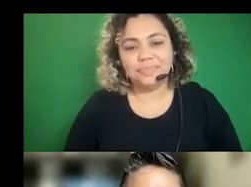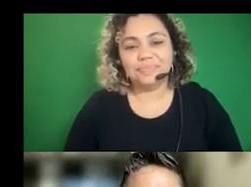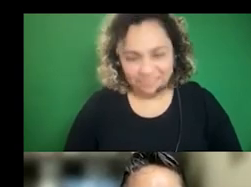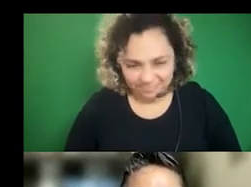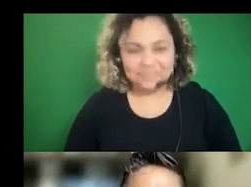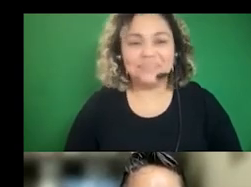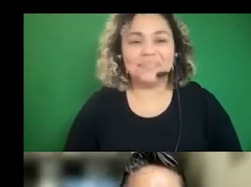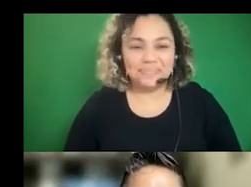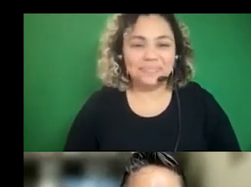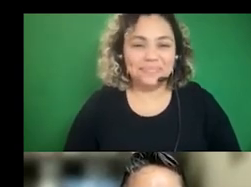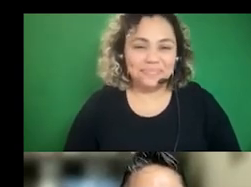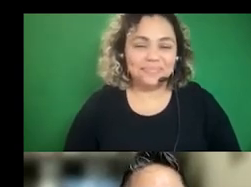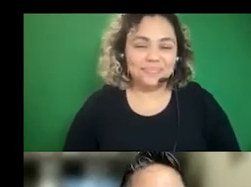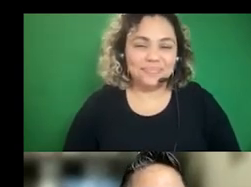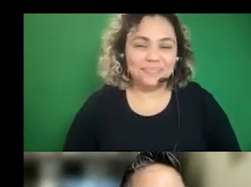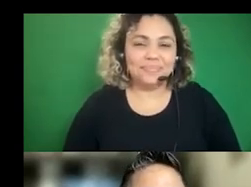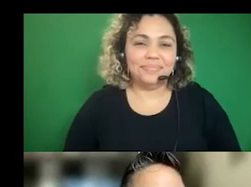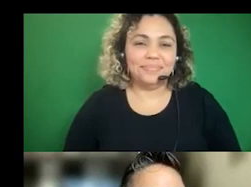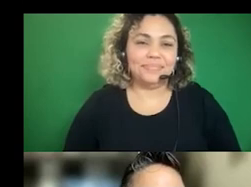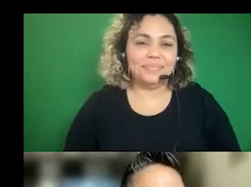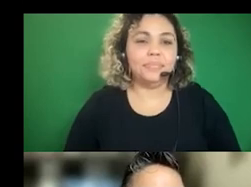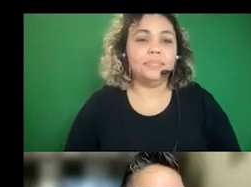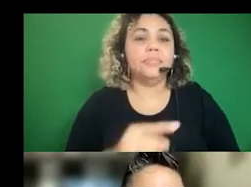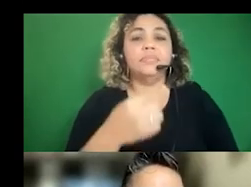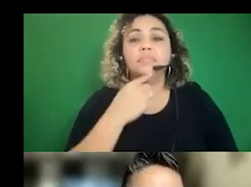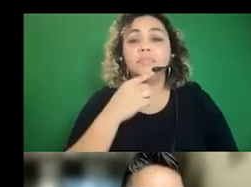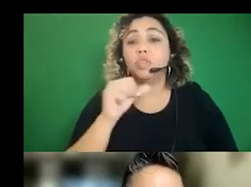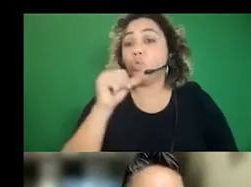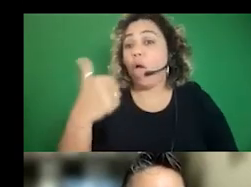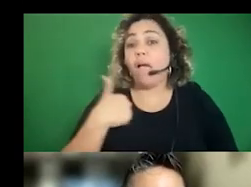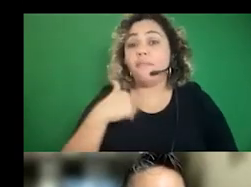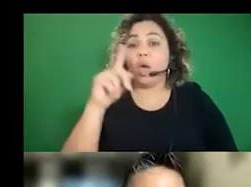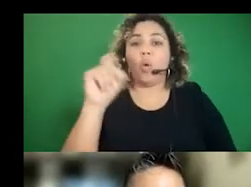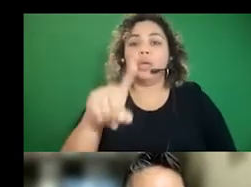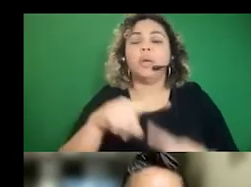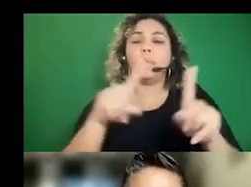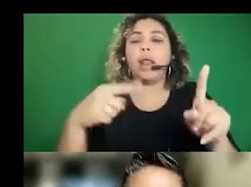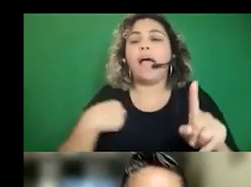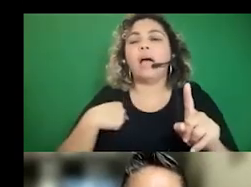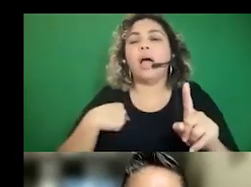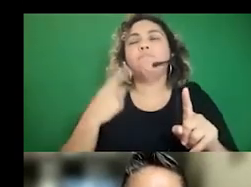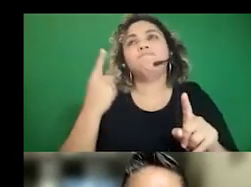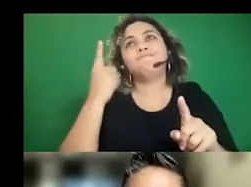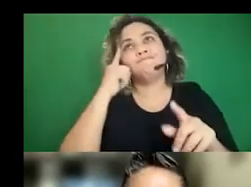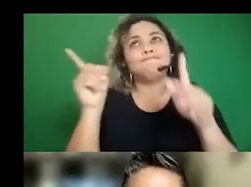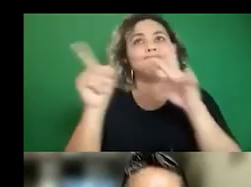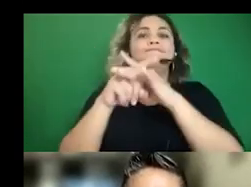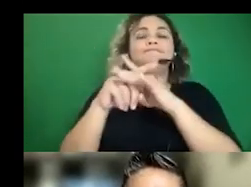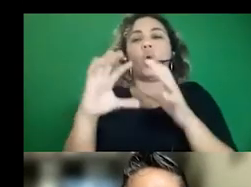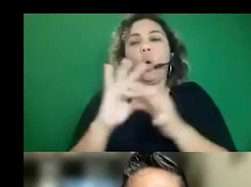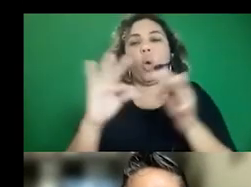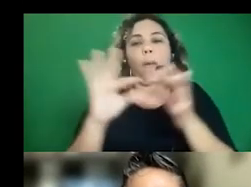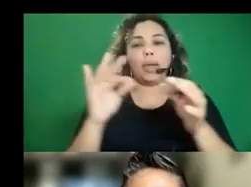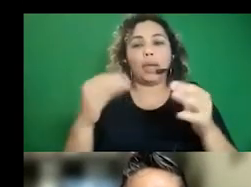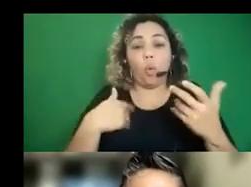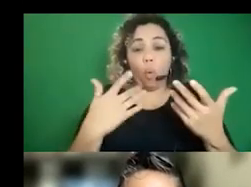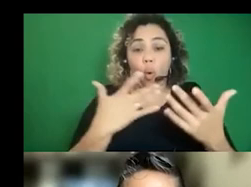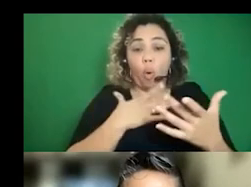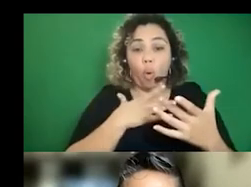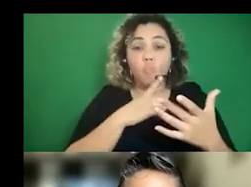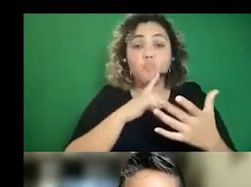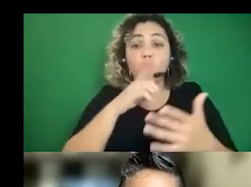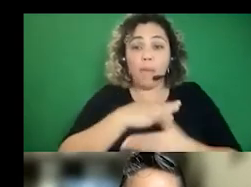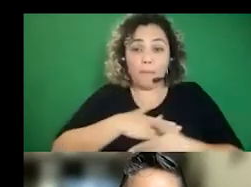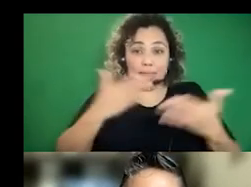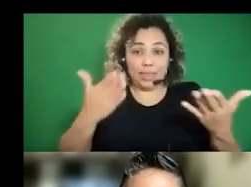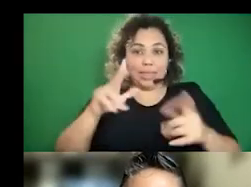um, I don't really have a question, but I have a comment, which I really appreciated the